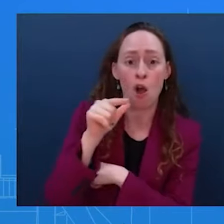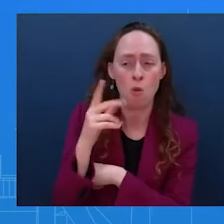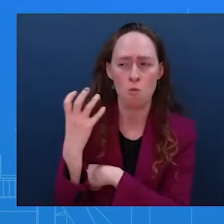accountable.